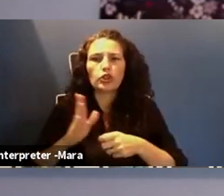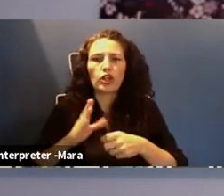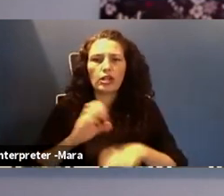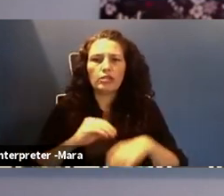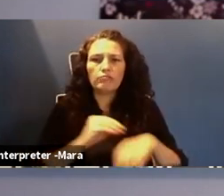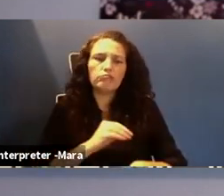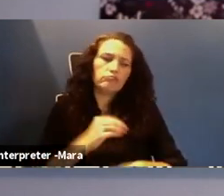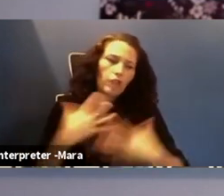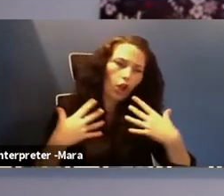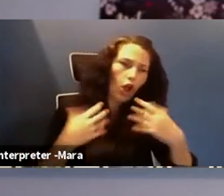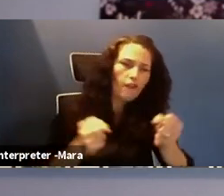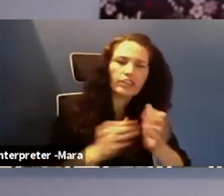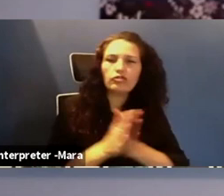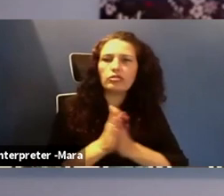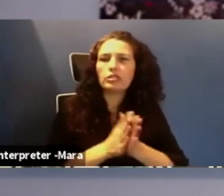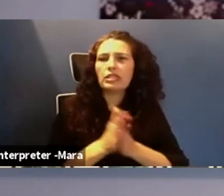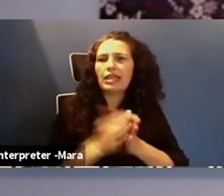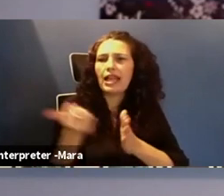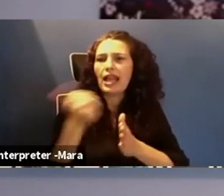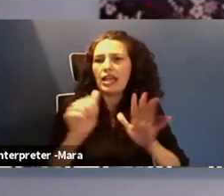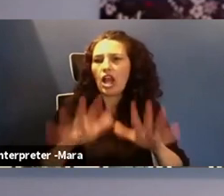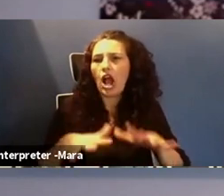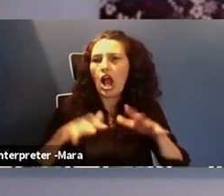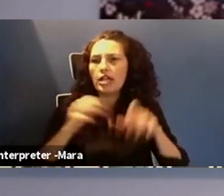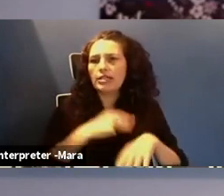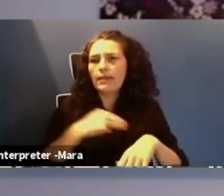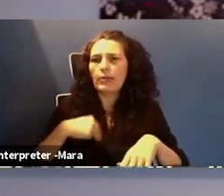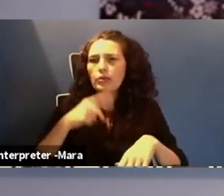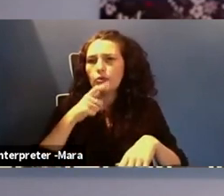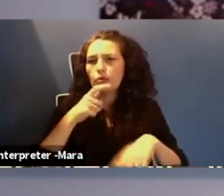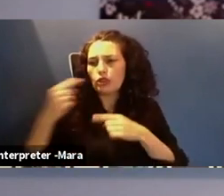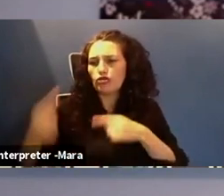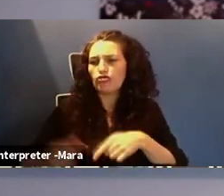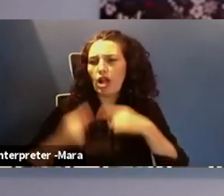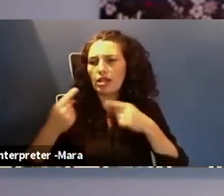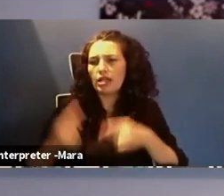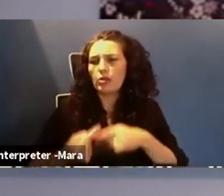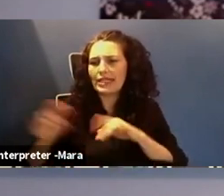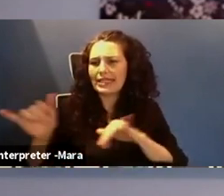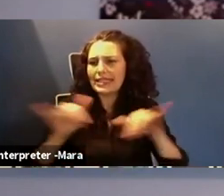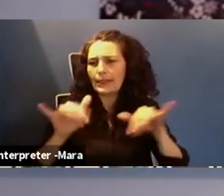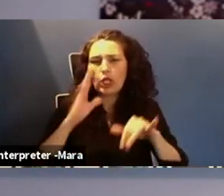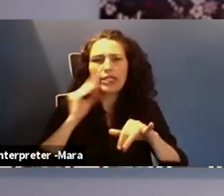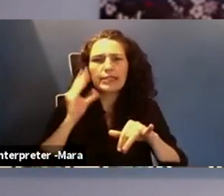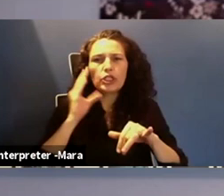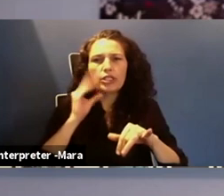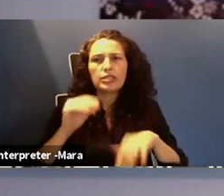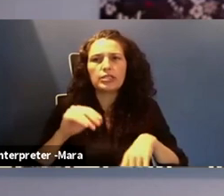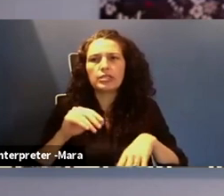do you have for audience members struggling with a similar experience? So we can start with Dr. Grady for this one or.